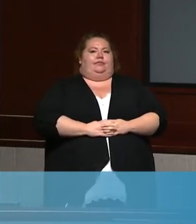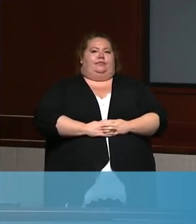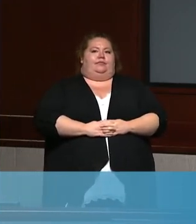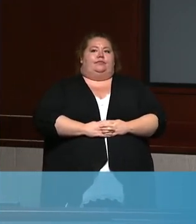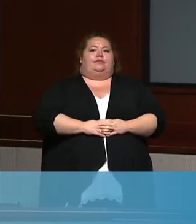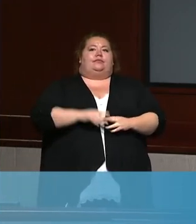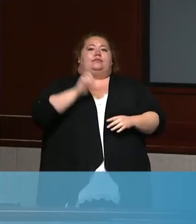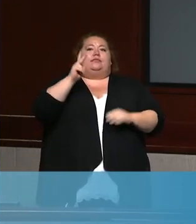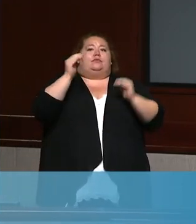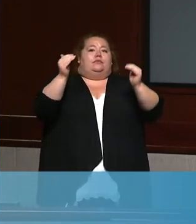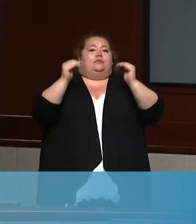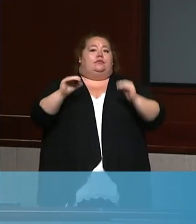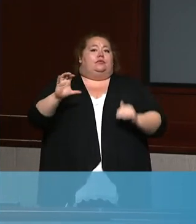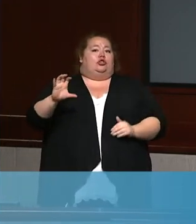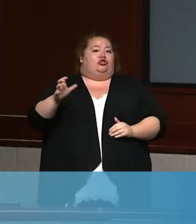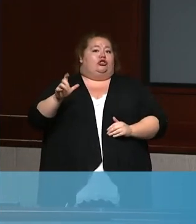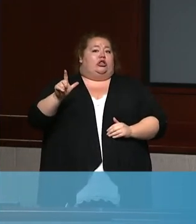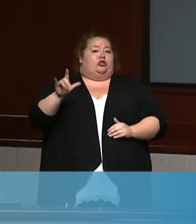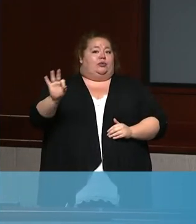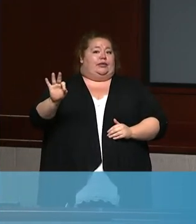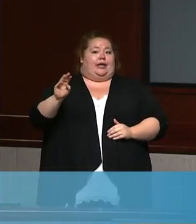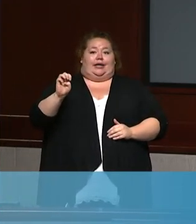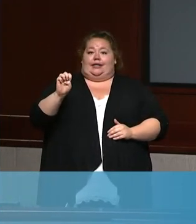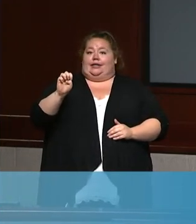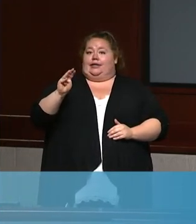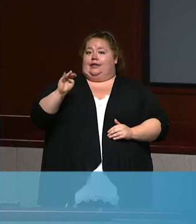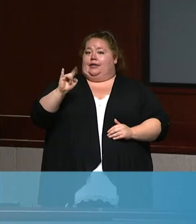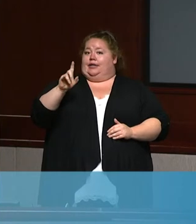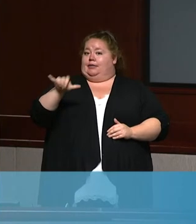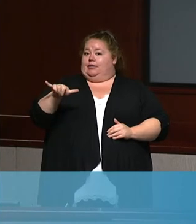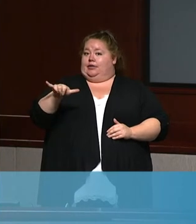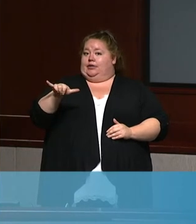Okay, channel 29. Emily, are you on the line?